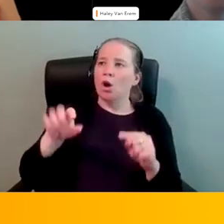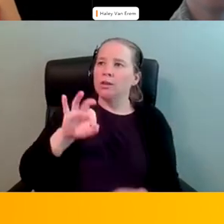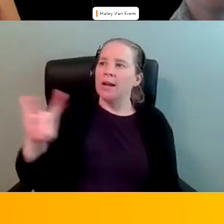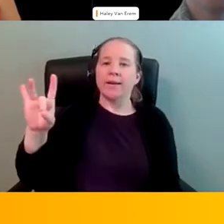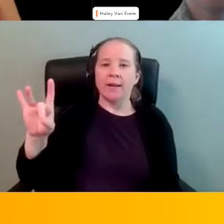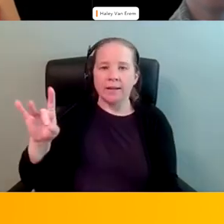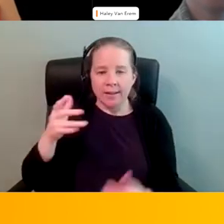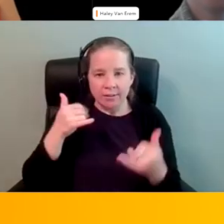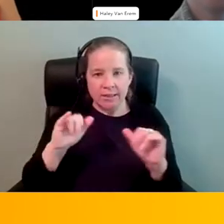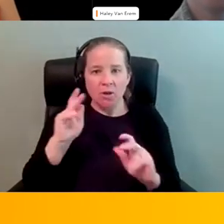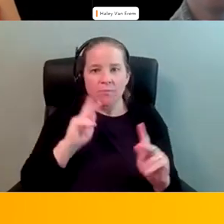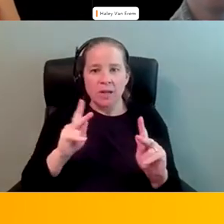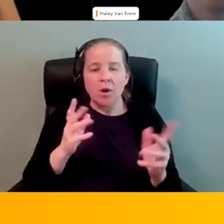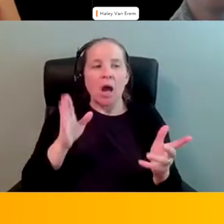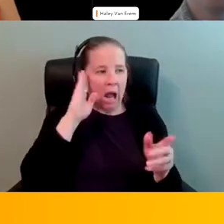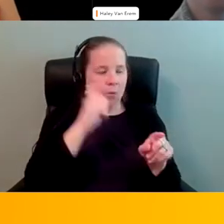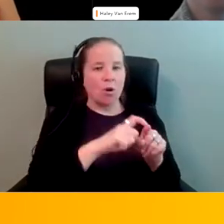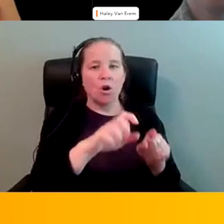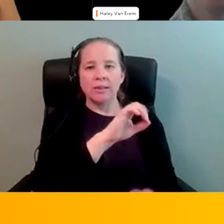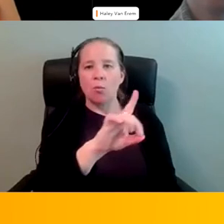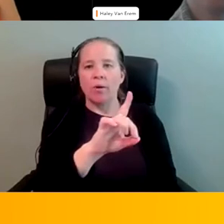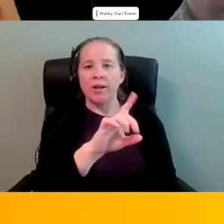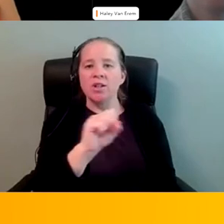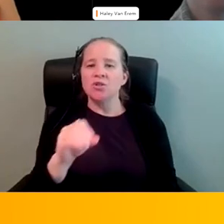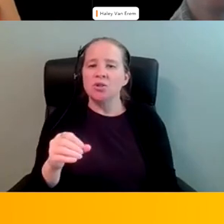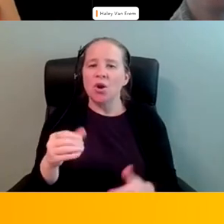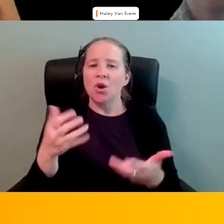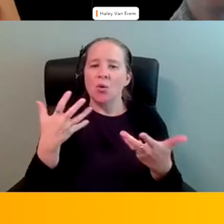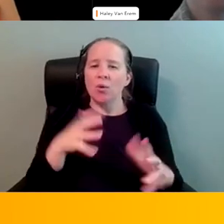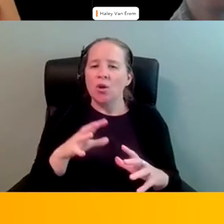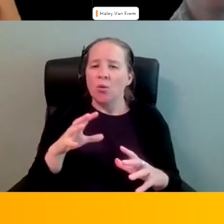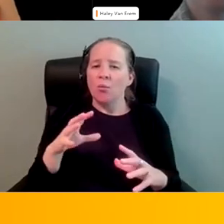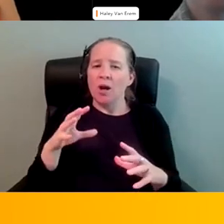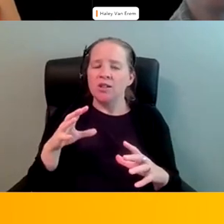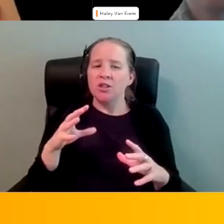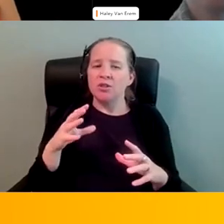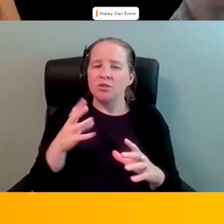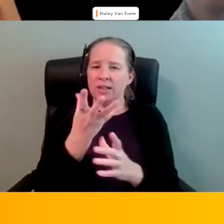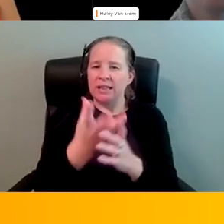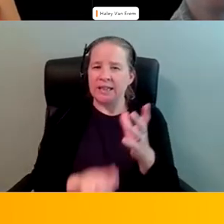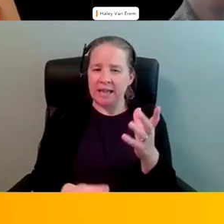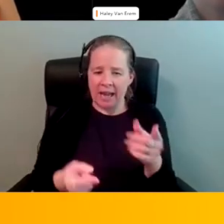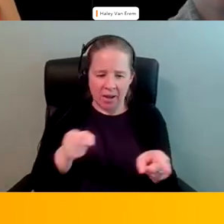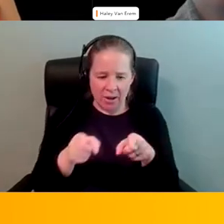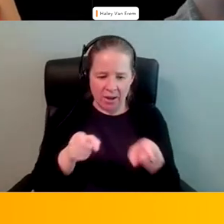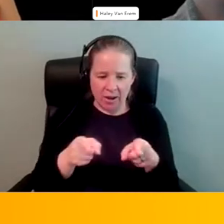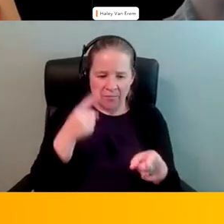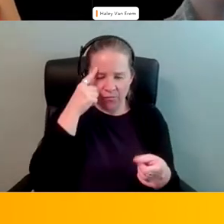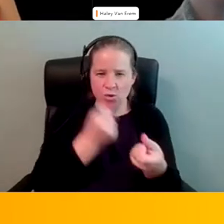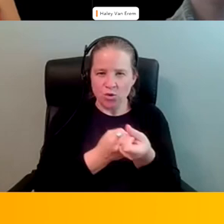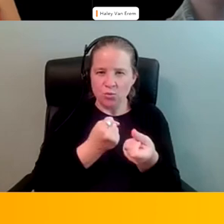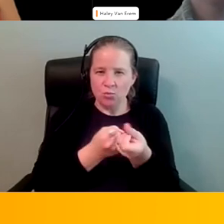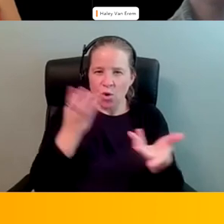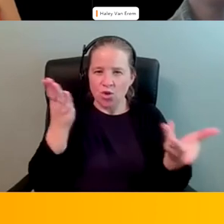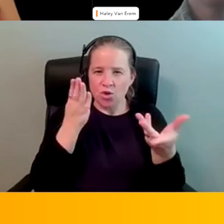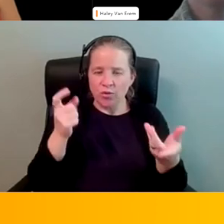still going to be people who want to say i'm calling 911 and so we don't want to miss that gap of supports and services for